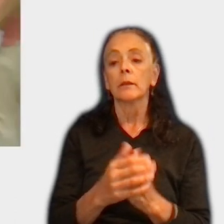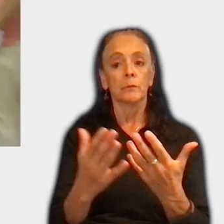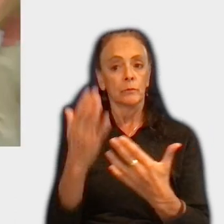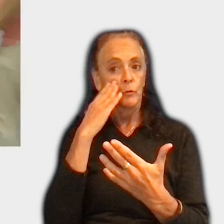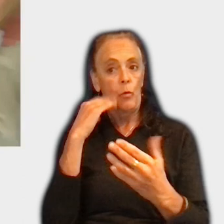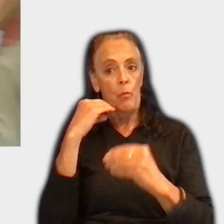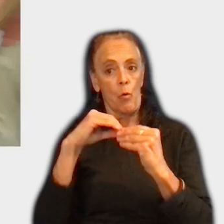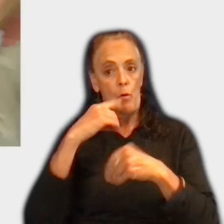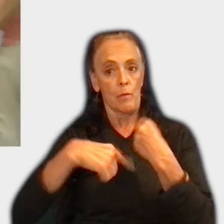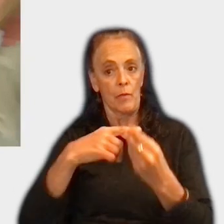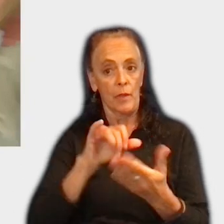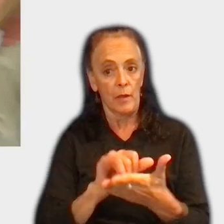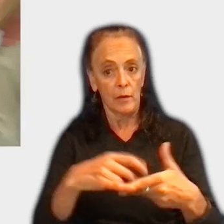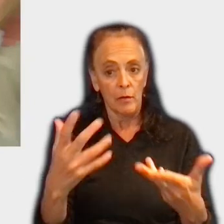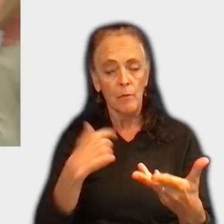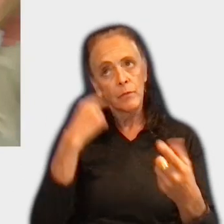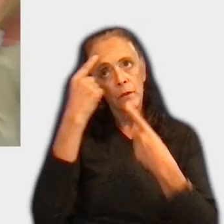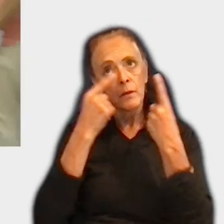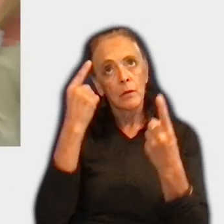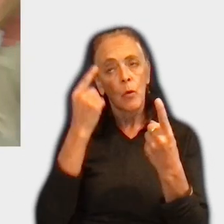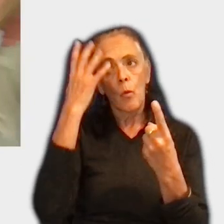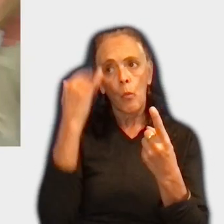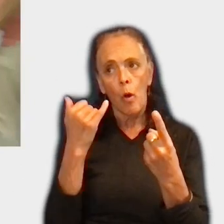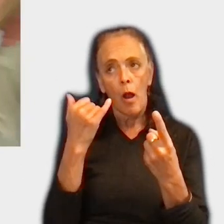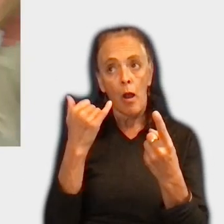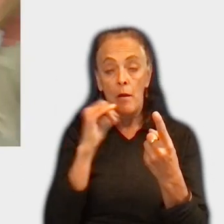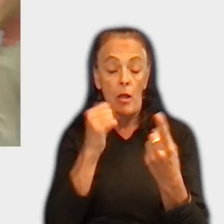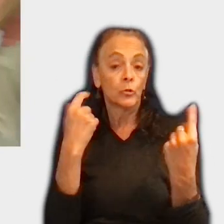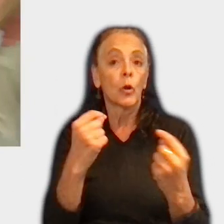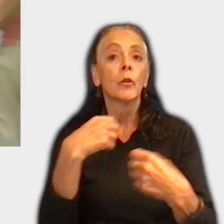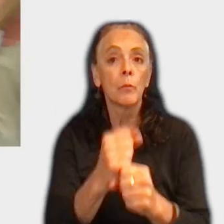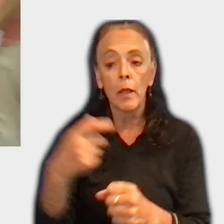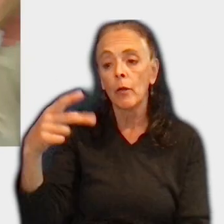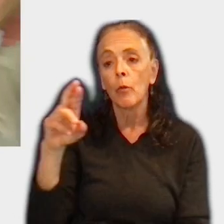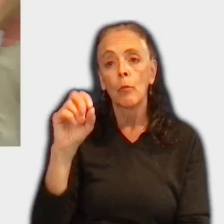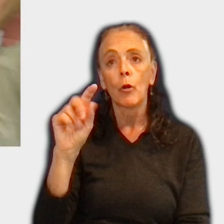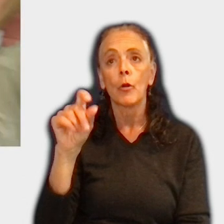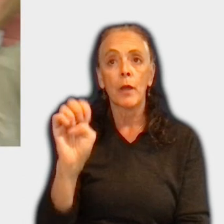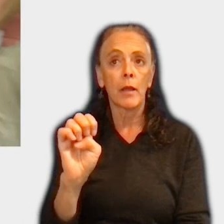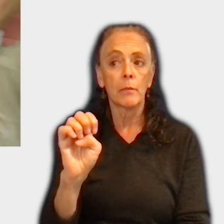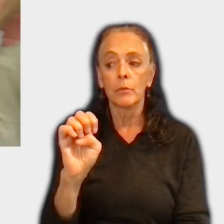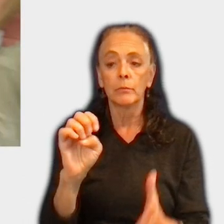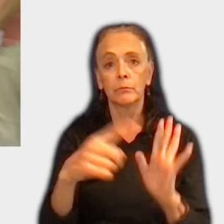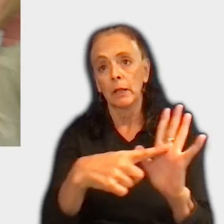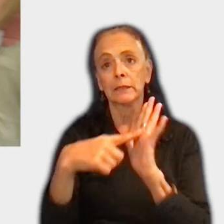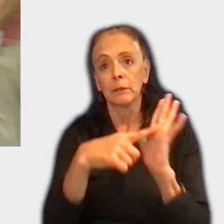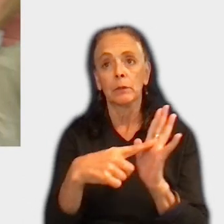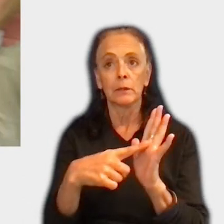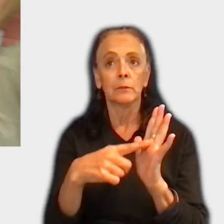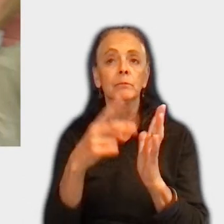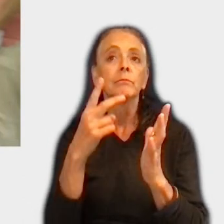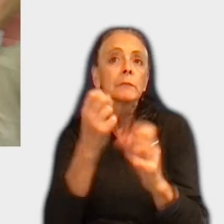know more about it. So I think to myself, like, why don't I try to make some build some prototype of arcade and try to exhibit to get more